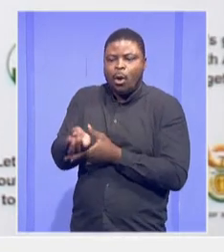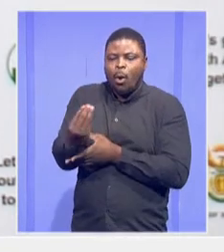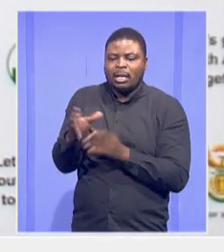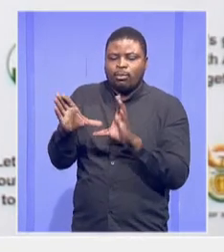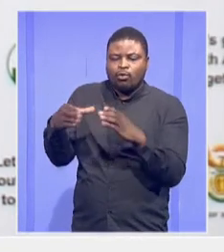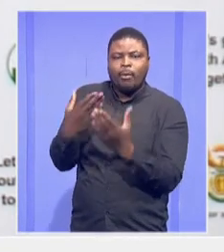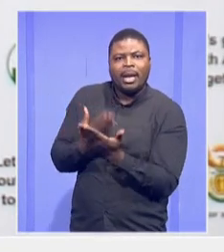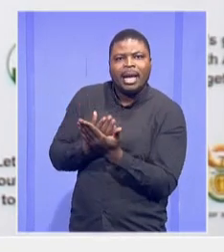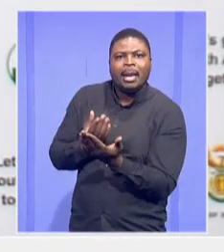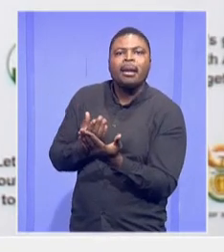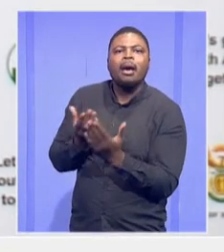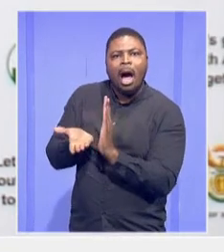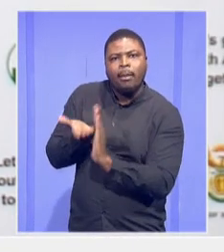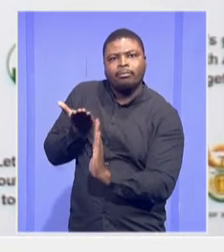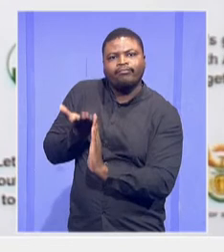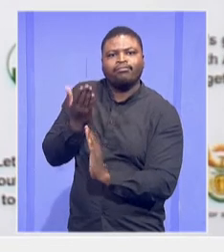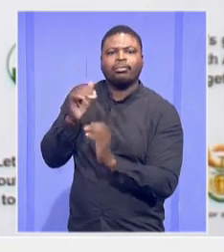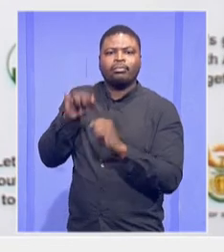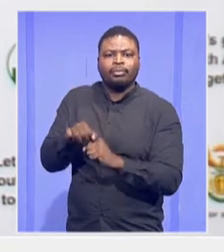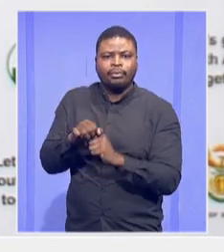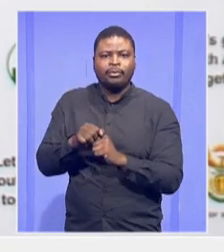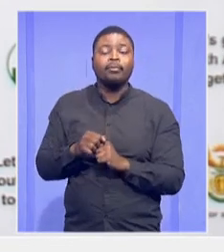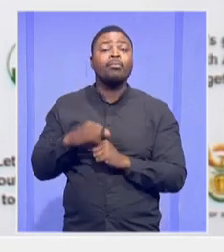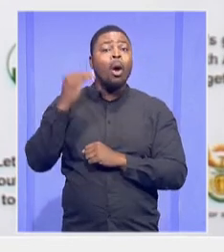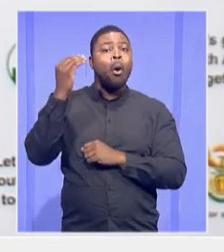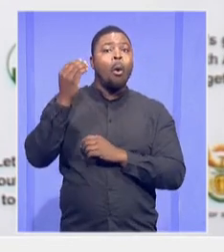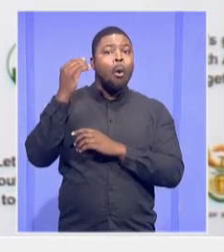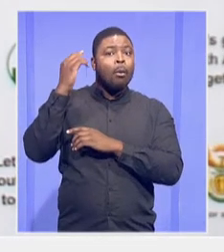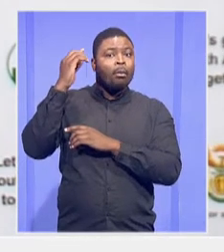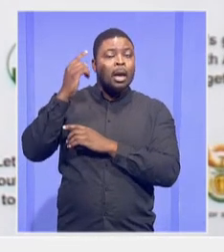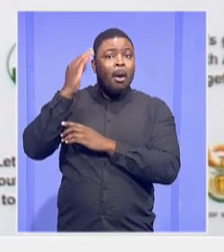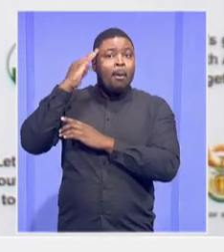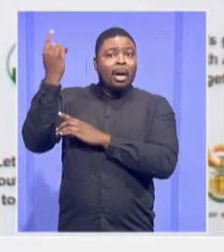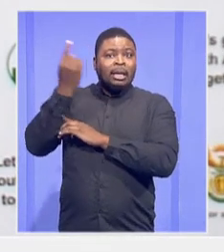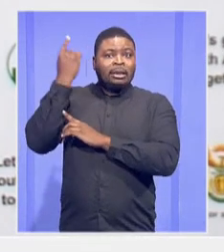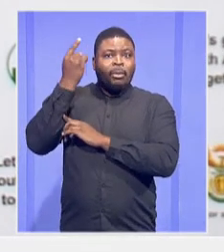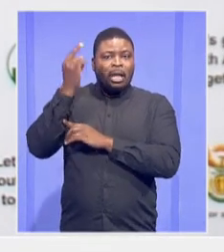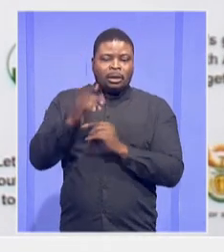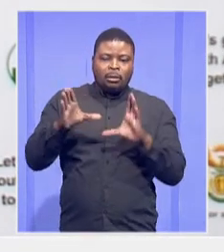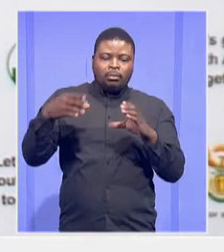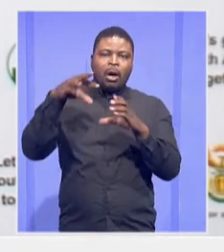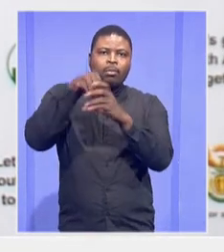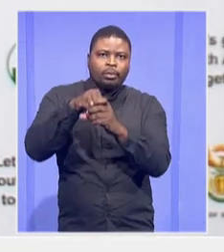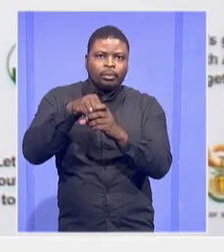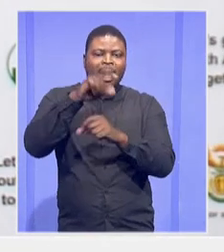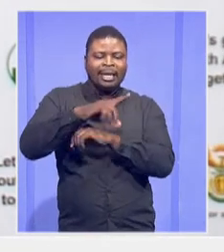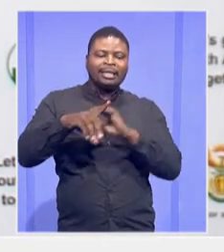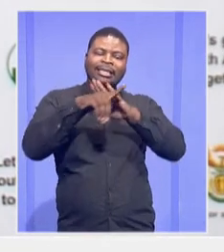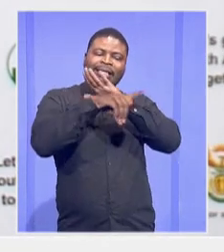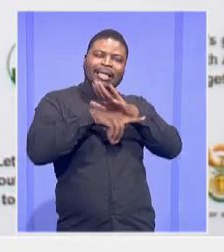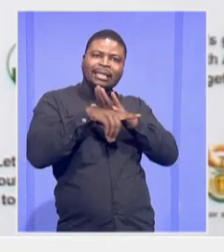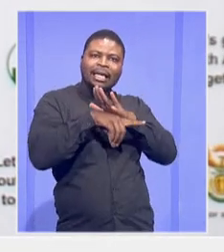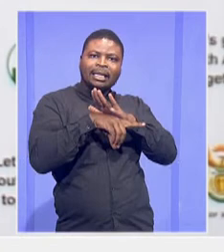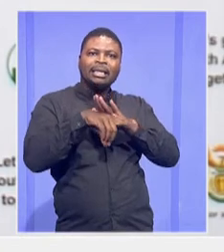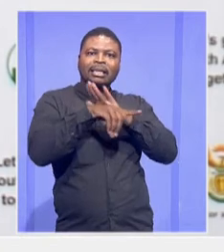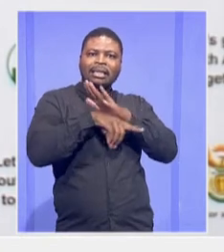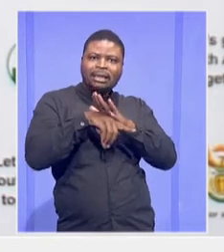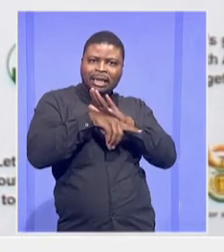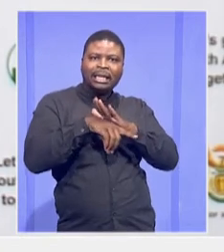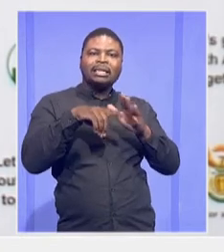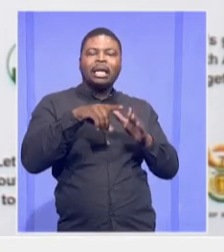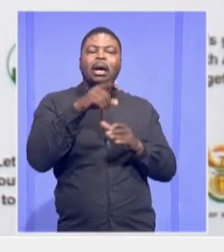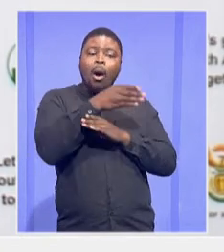We now have WhatsApp groups. Principals are on those WhatsApp groups. District and provincial officials are on those WhatsApp groups.